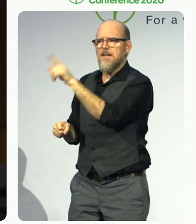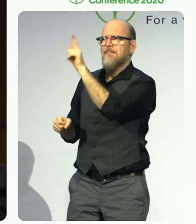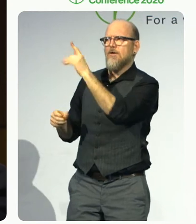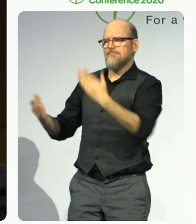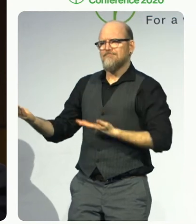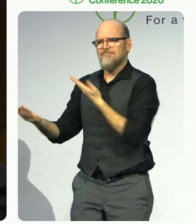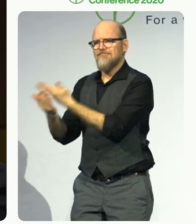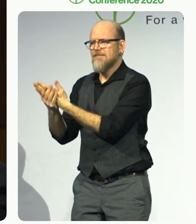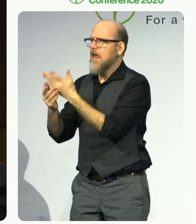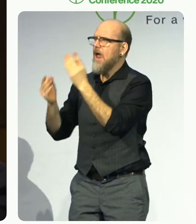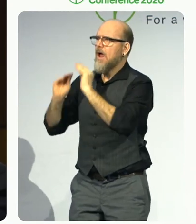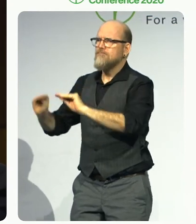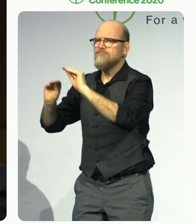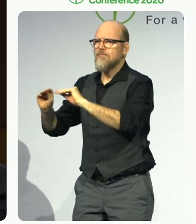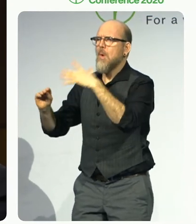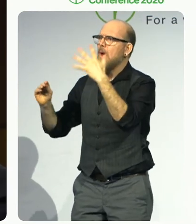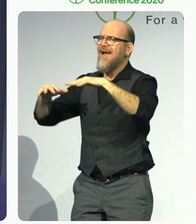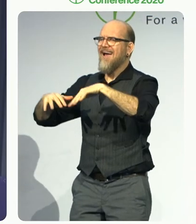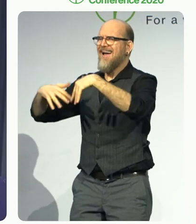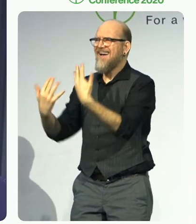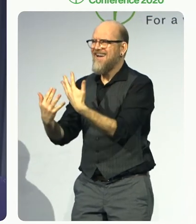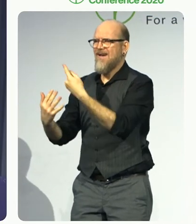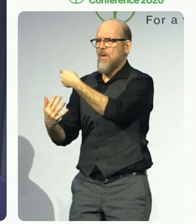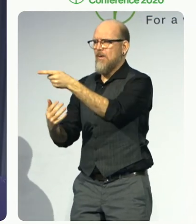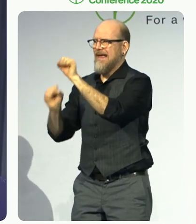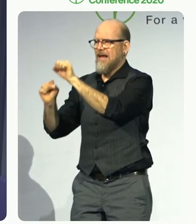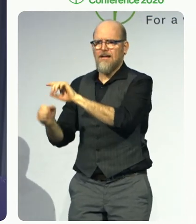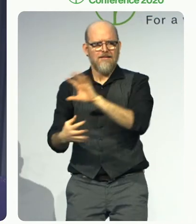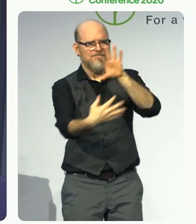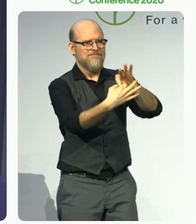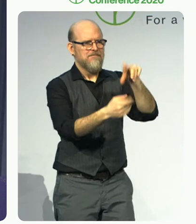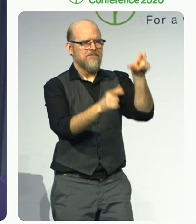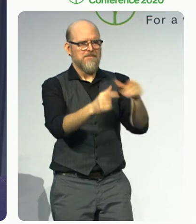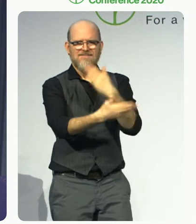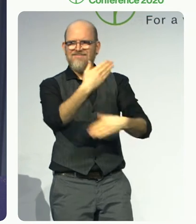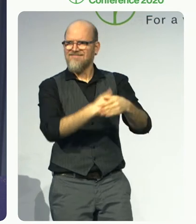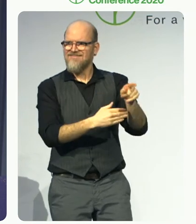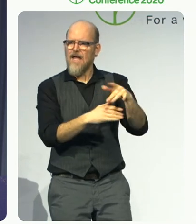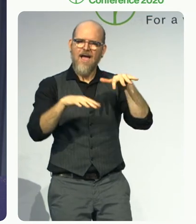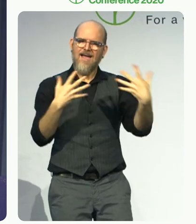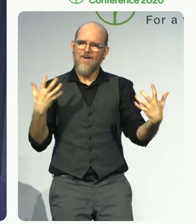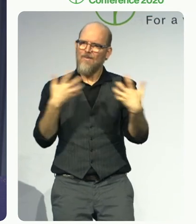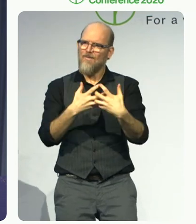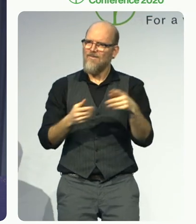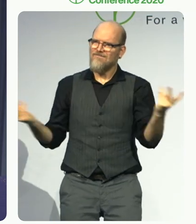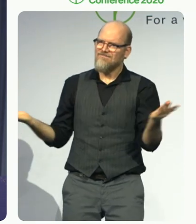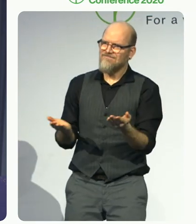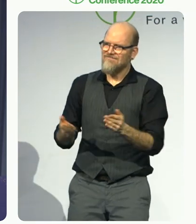on how to interact with people with disabilities. The aim is to avoid